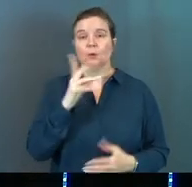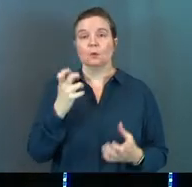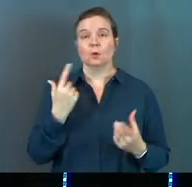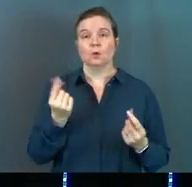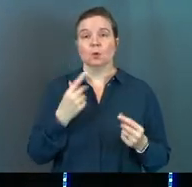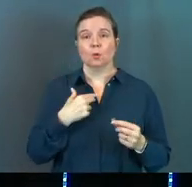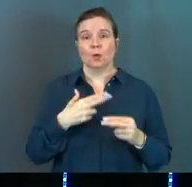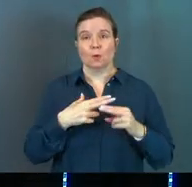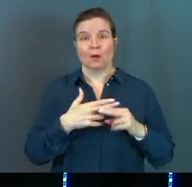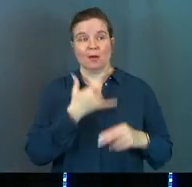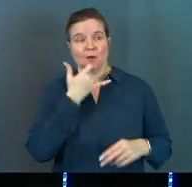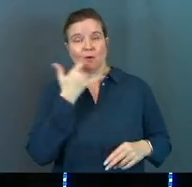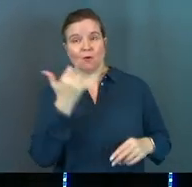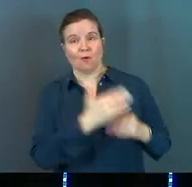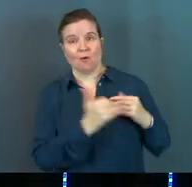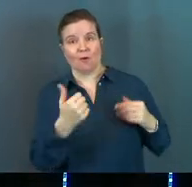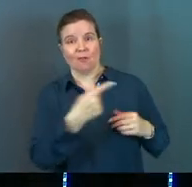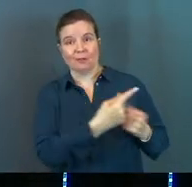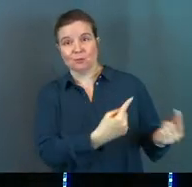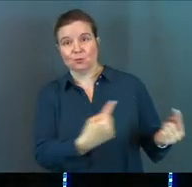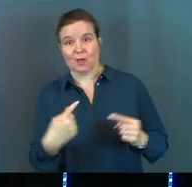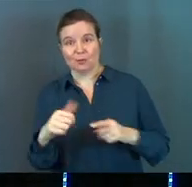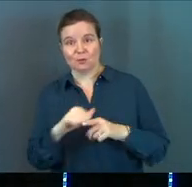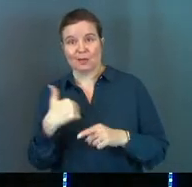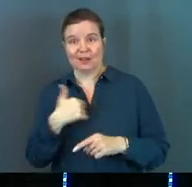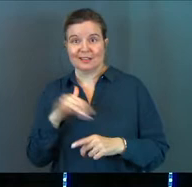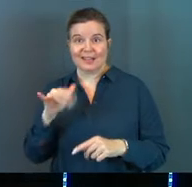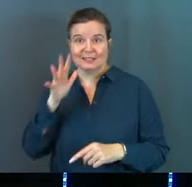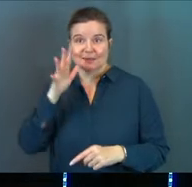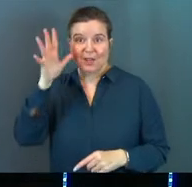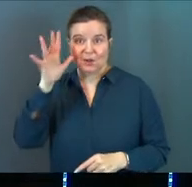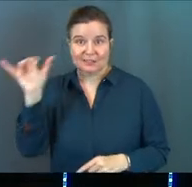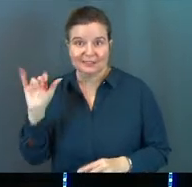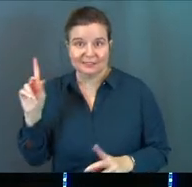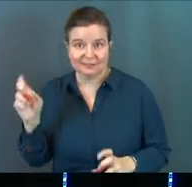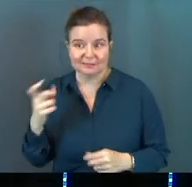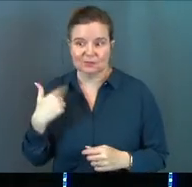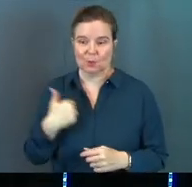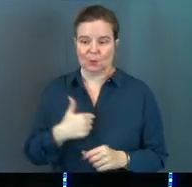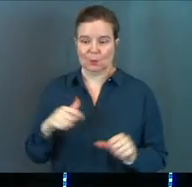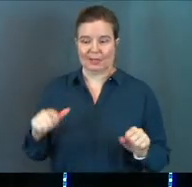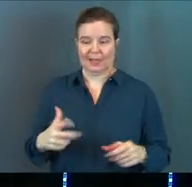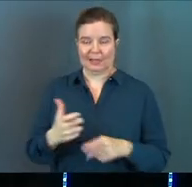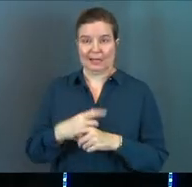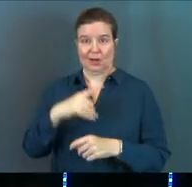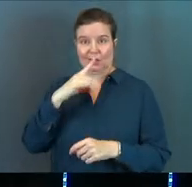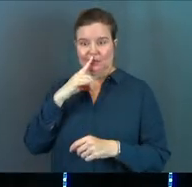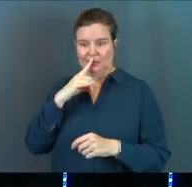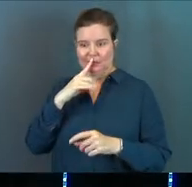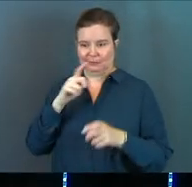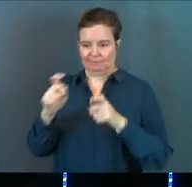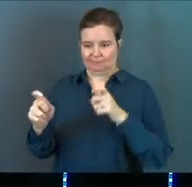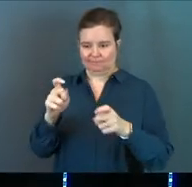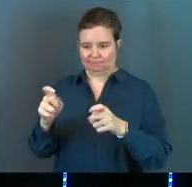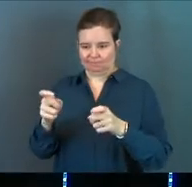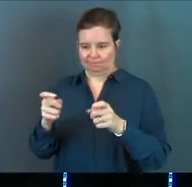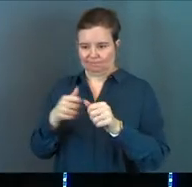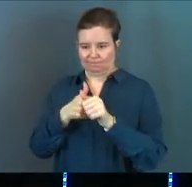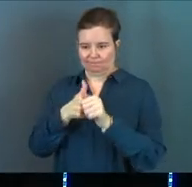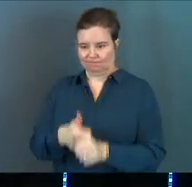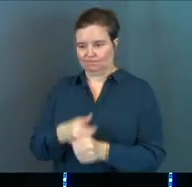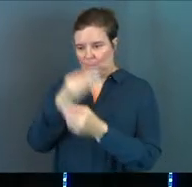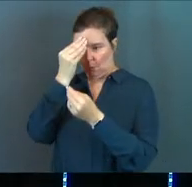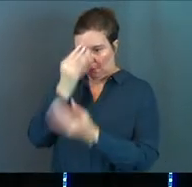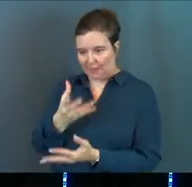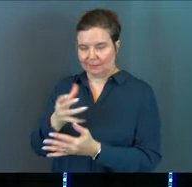we want to call the dog whisperer to come train us as parents so that we can get our kids into that level of compliance.